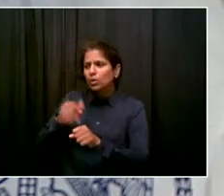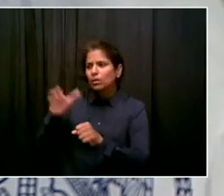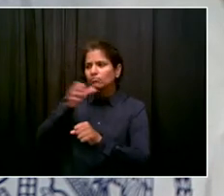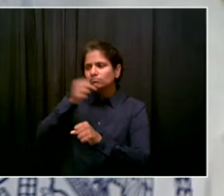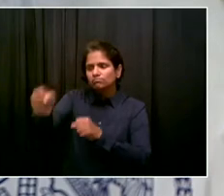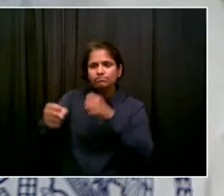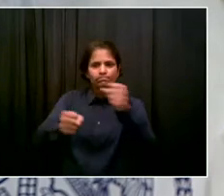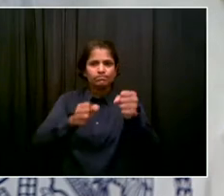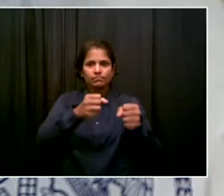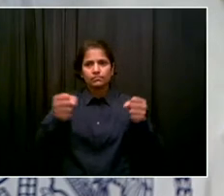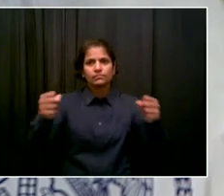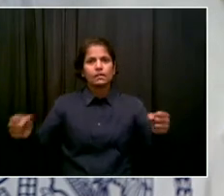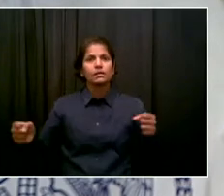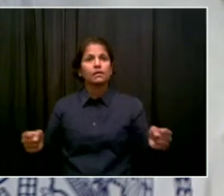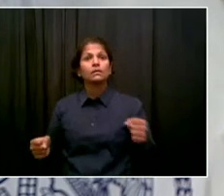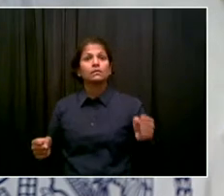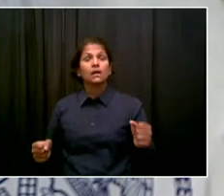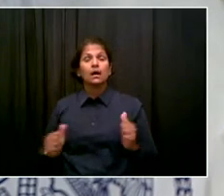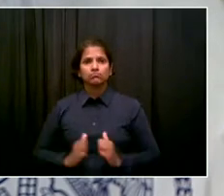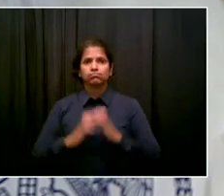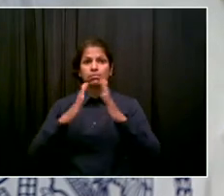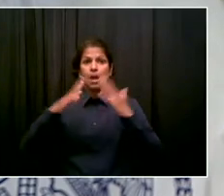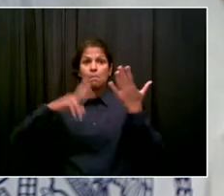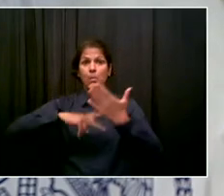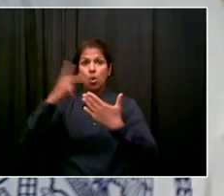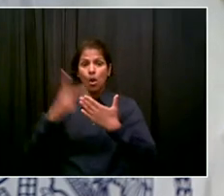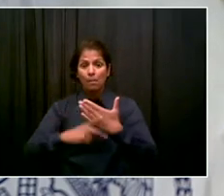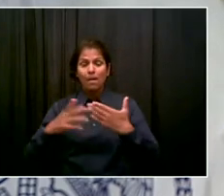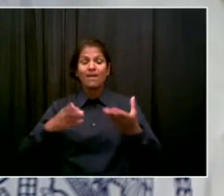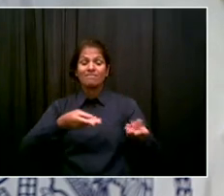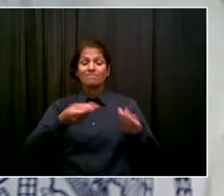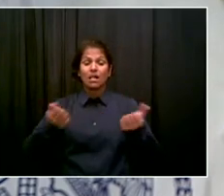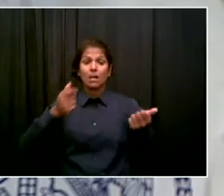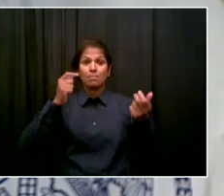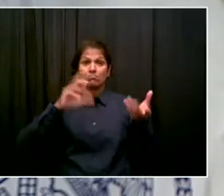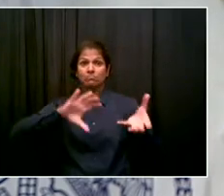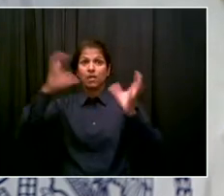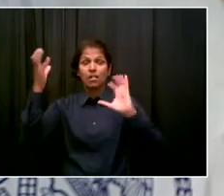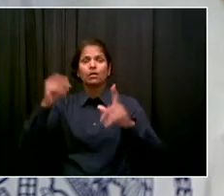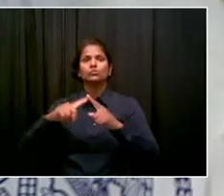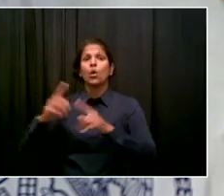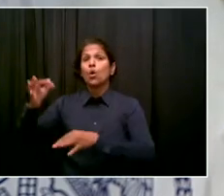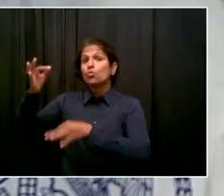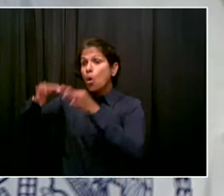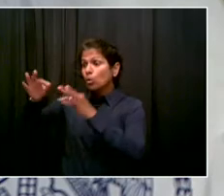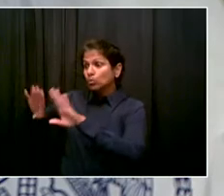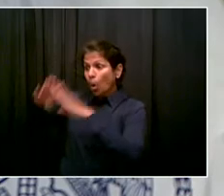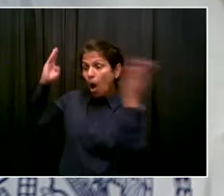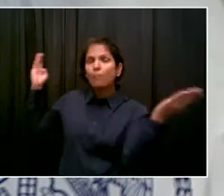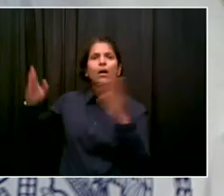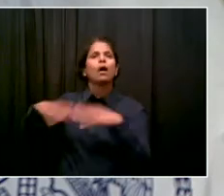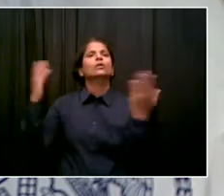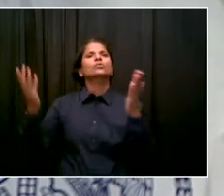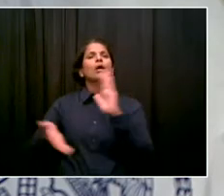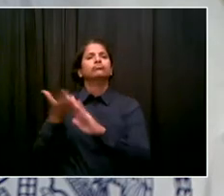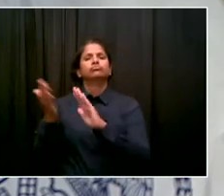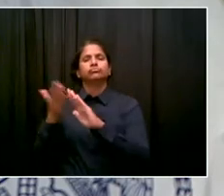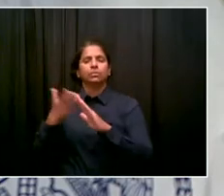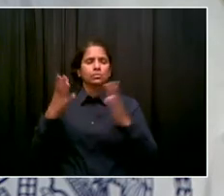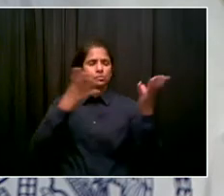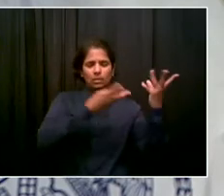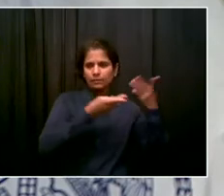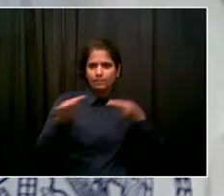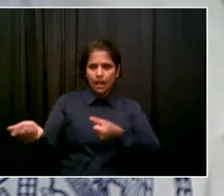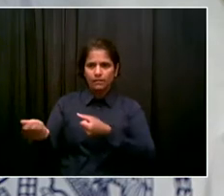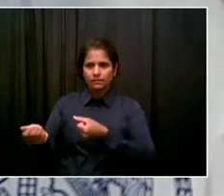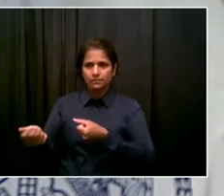up and running, in combination with gang takedowns, which you will be seeing more of coming up. We need all of these pieces to turn the tide.